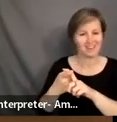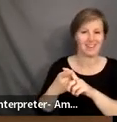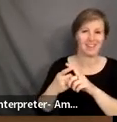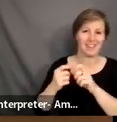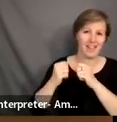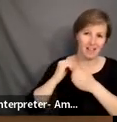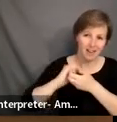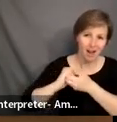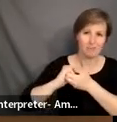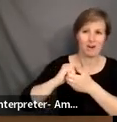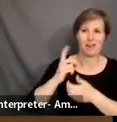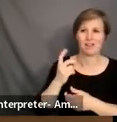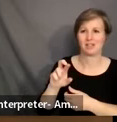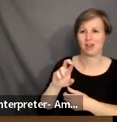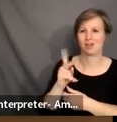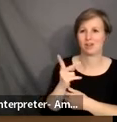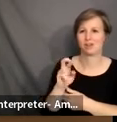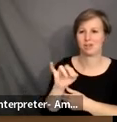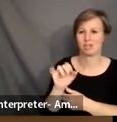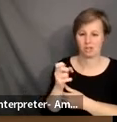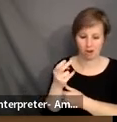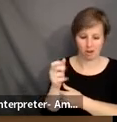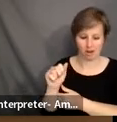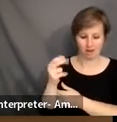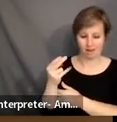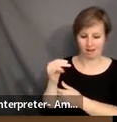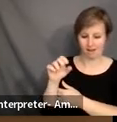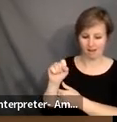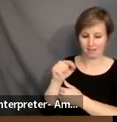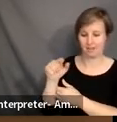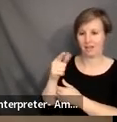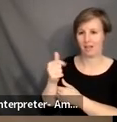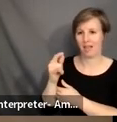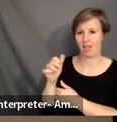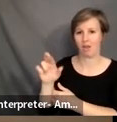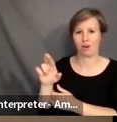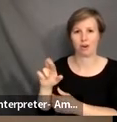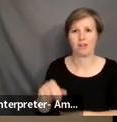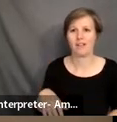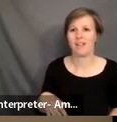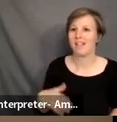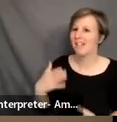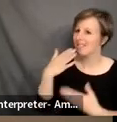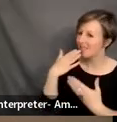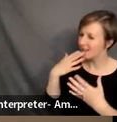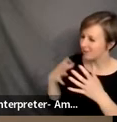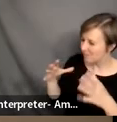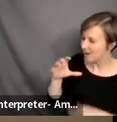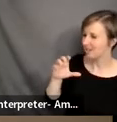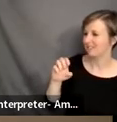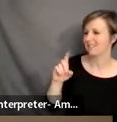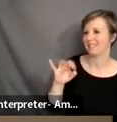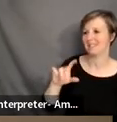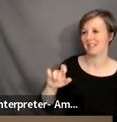accomplice, Dr. Kushana Heinz-Gader. Thank you. Thank you so much, Cecil. I appreciate